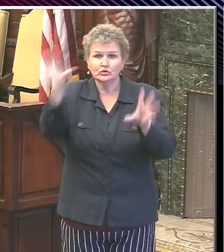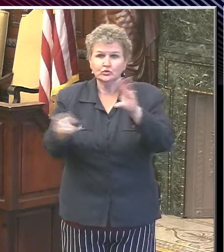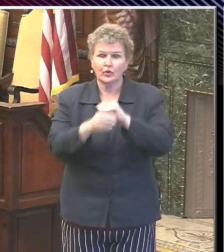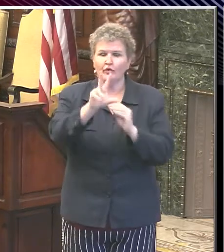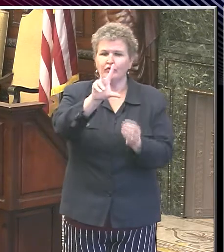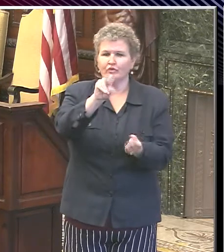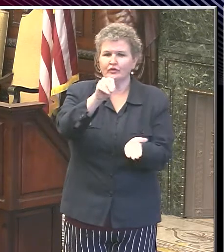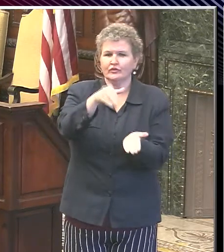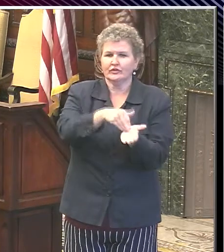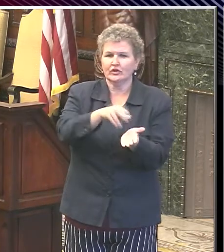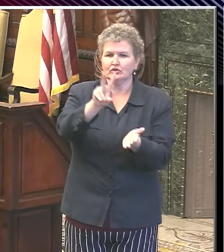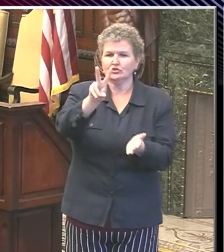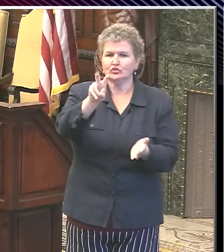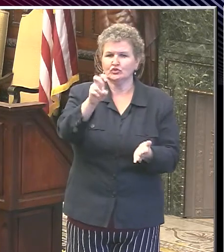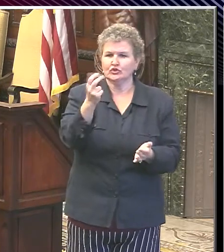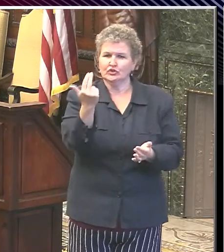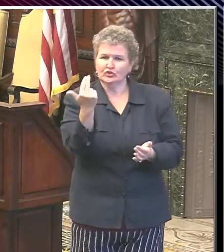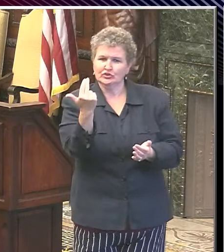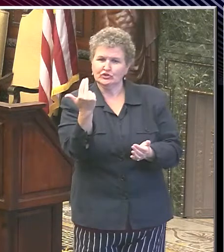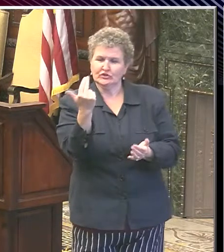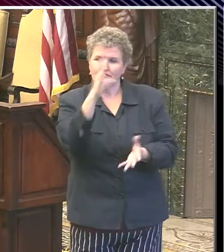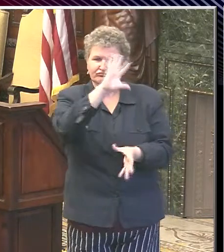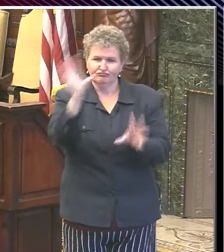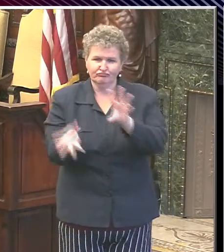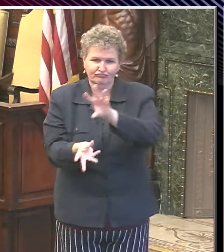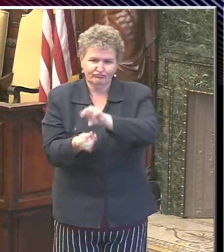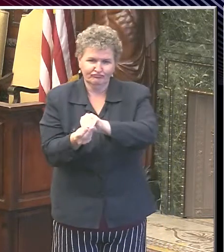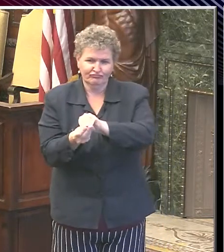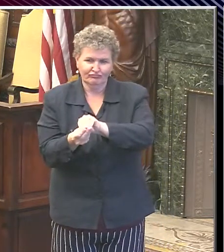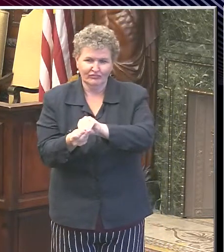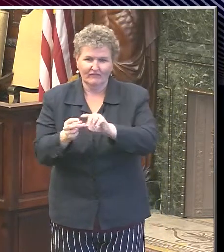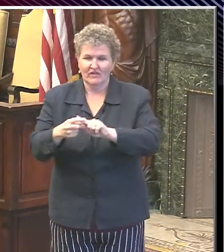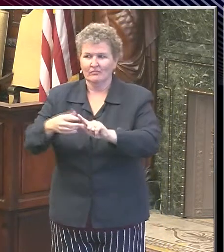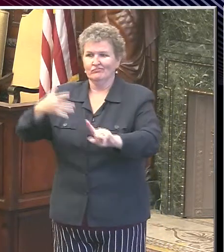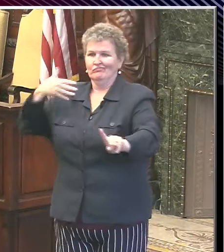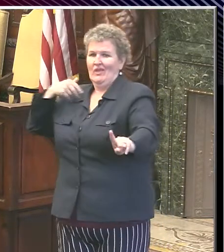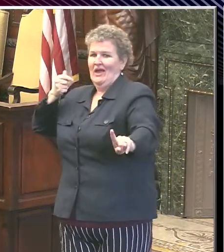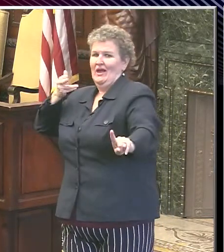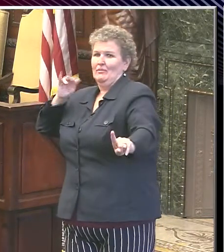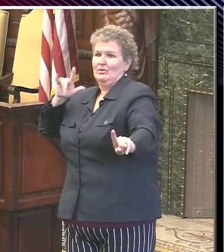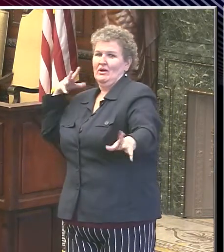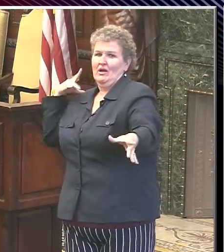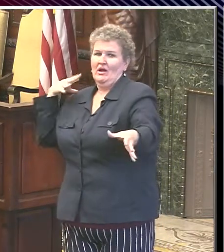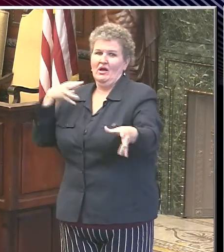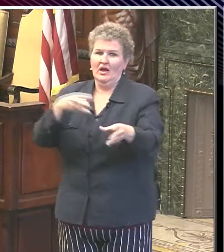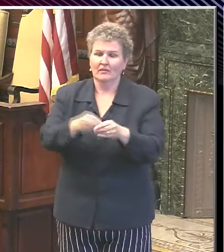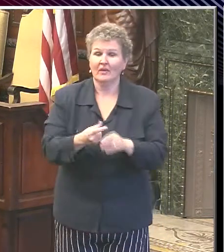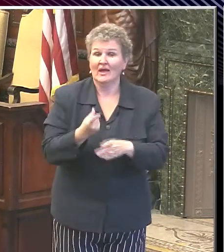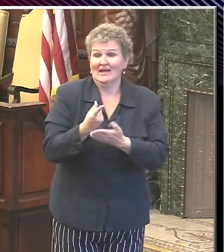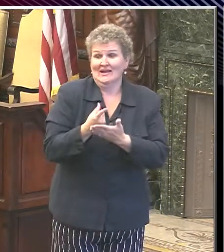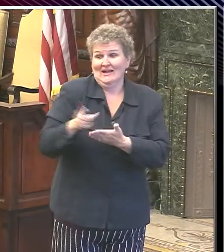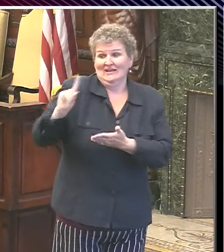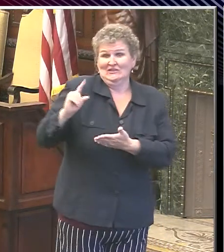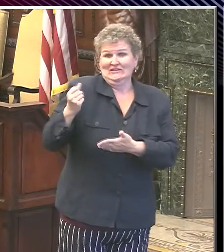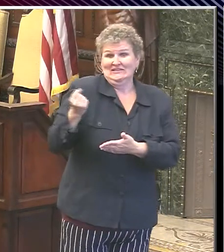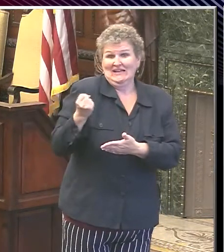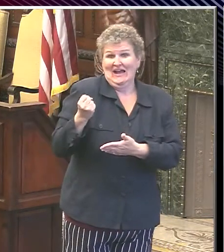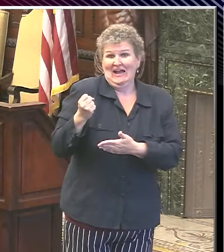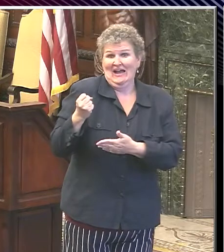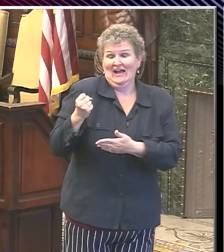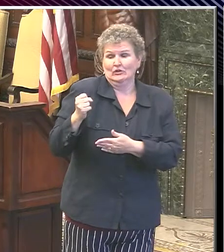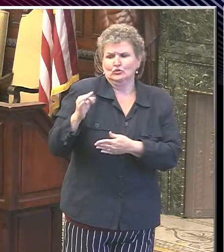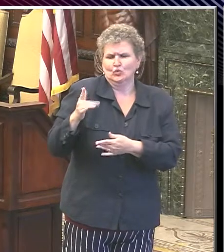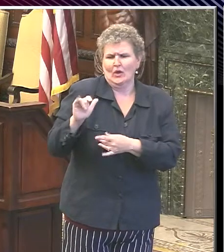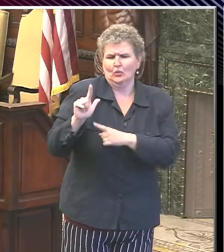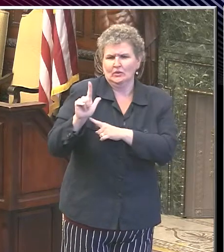,213 since the beginning of the epidemic. Now, in the past week that ended last Saturday, July 29th, we were